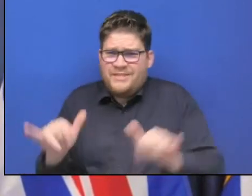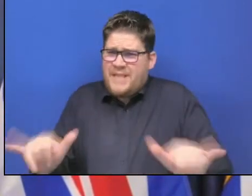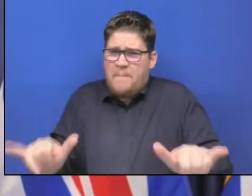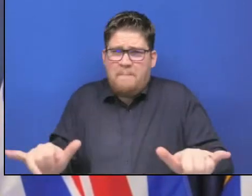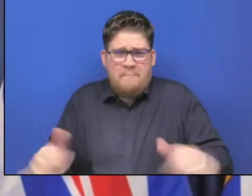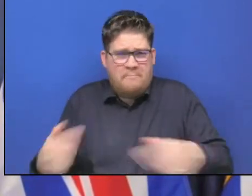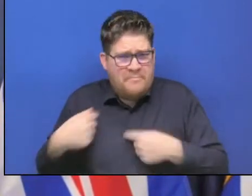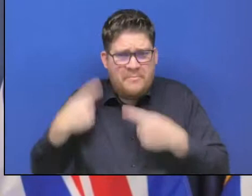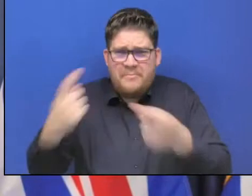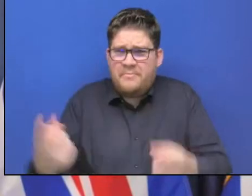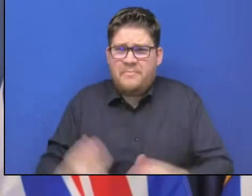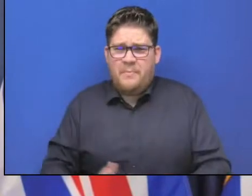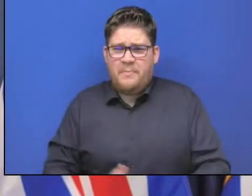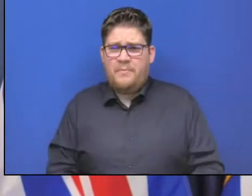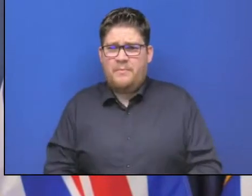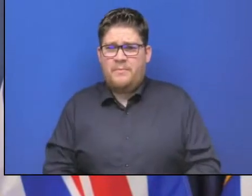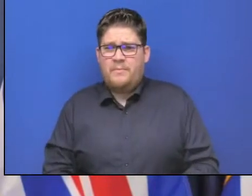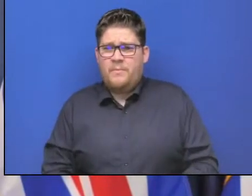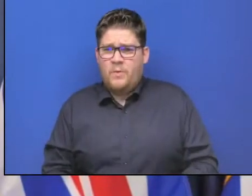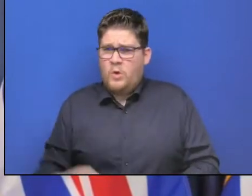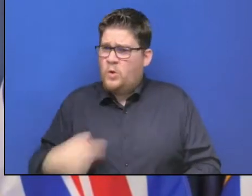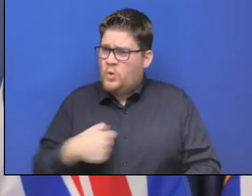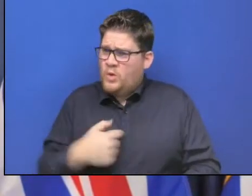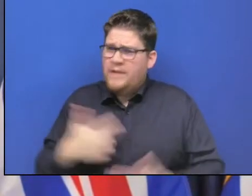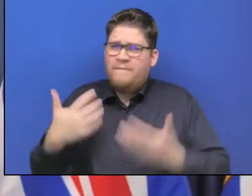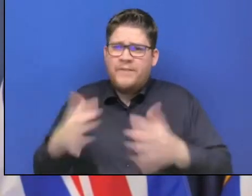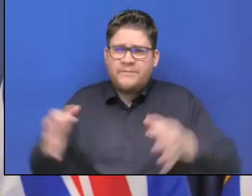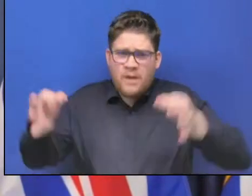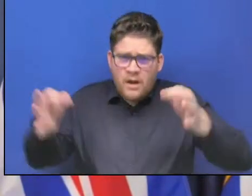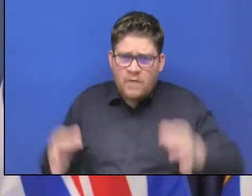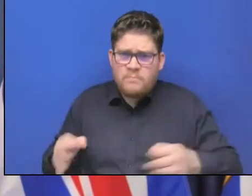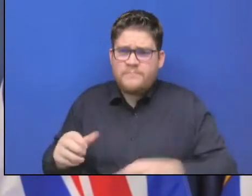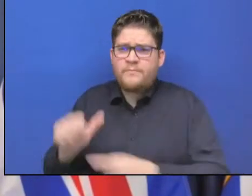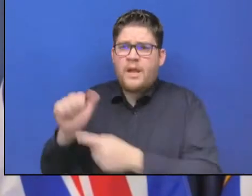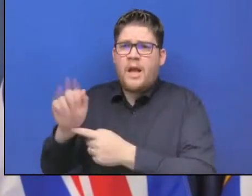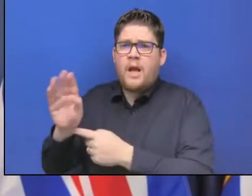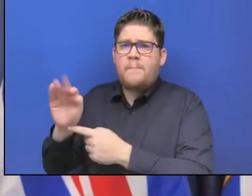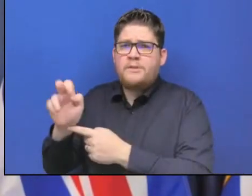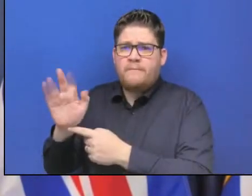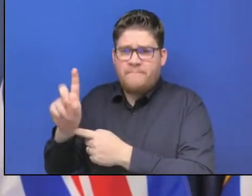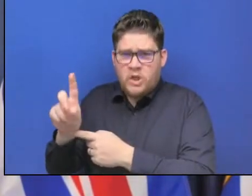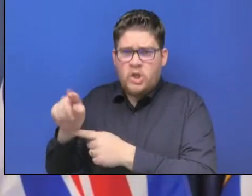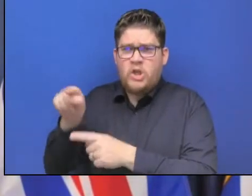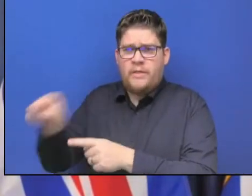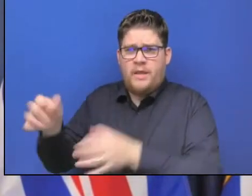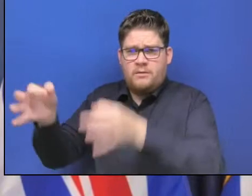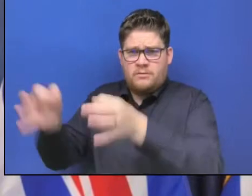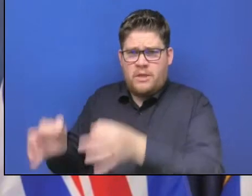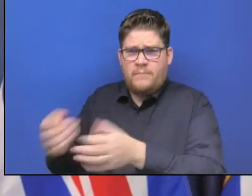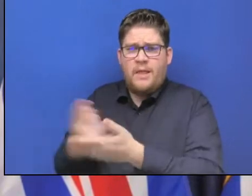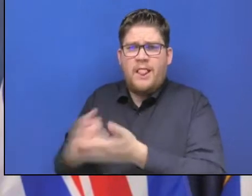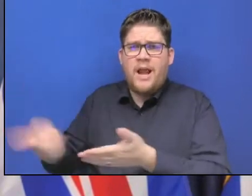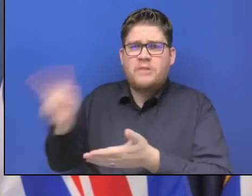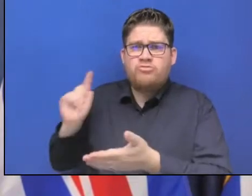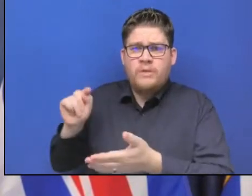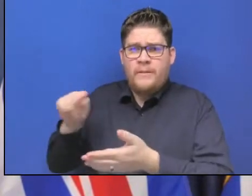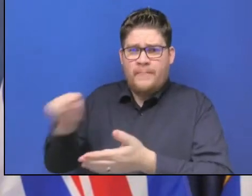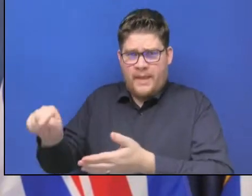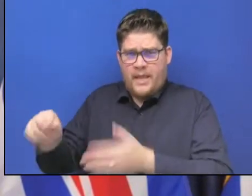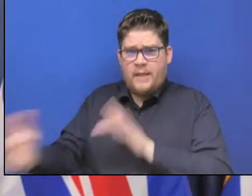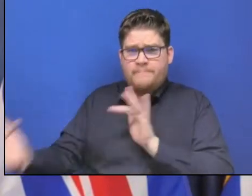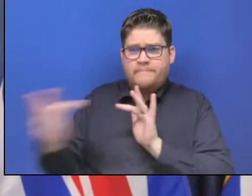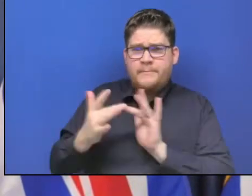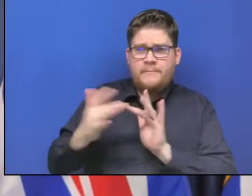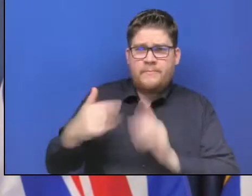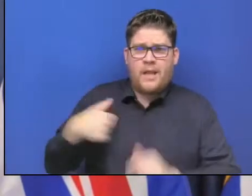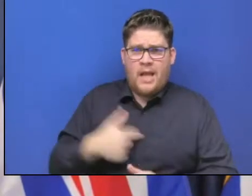It's why the decision was made in the case of Abbotsford just over a week ago which was they contacted us and